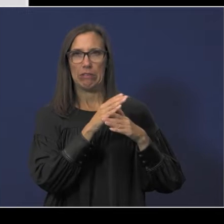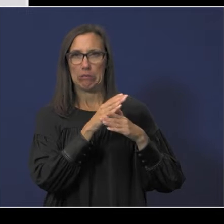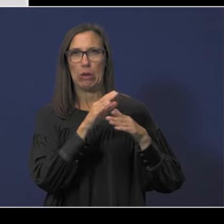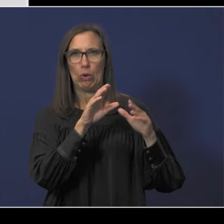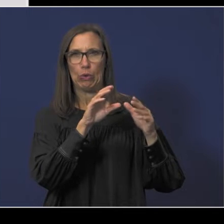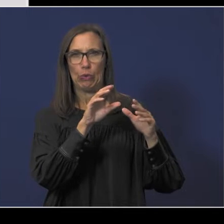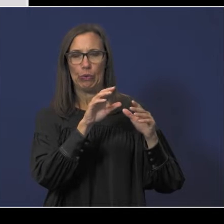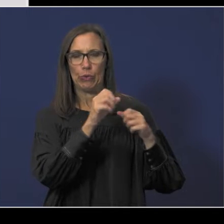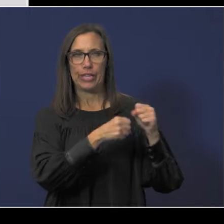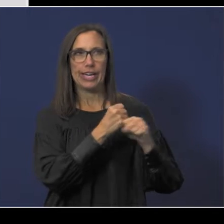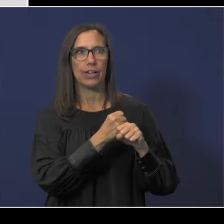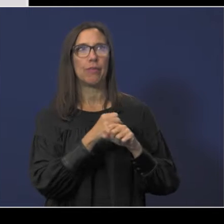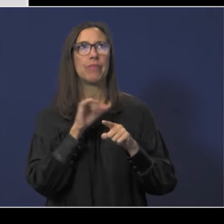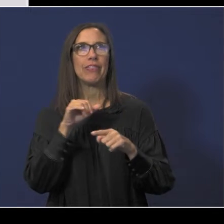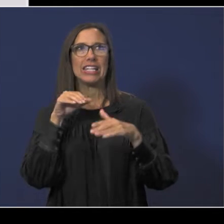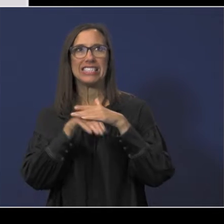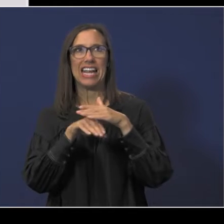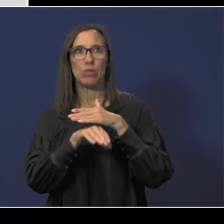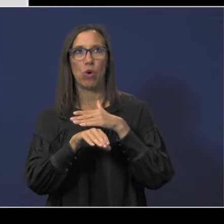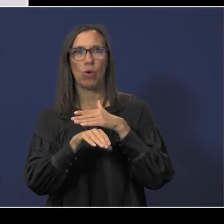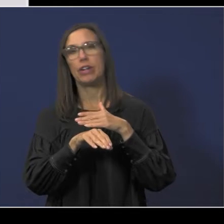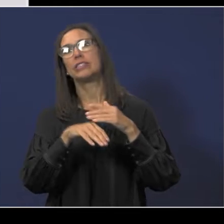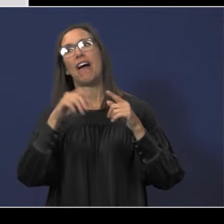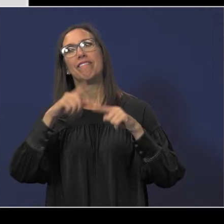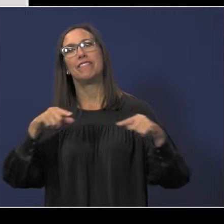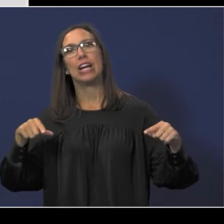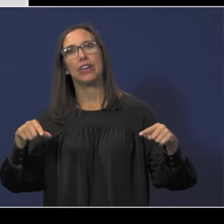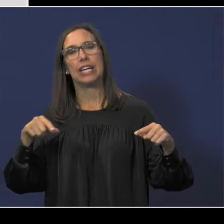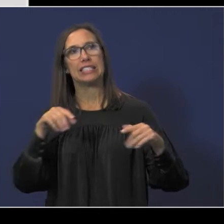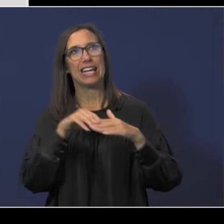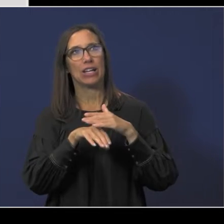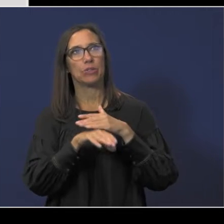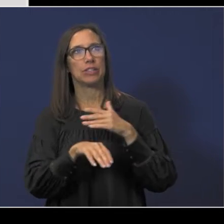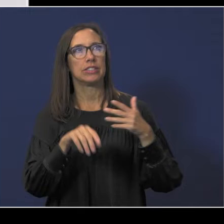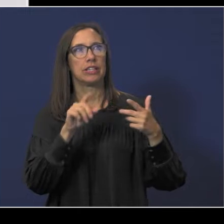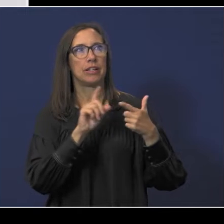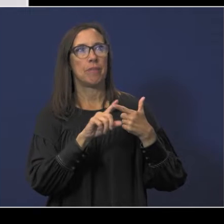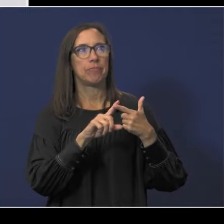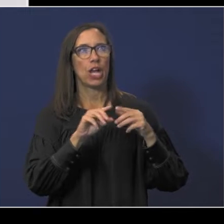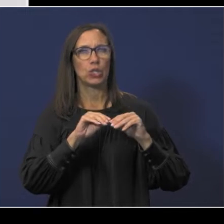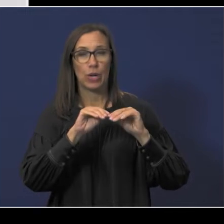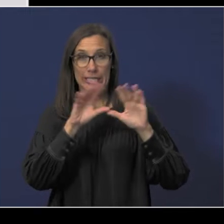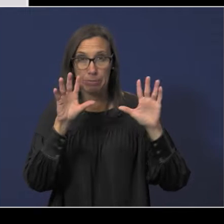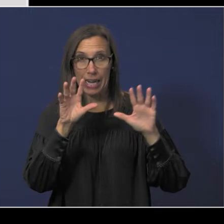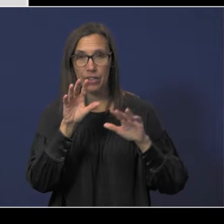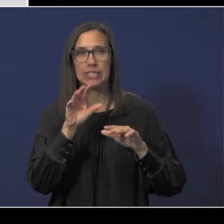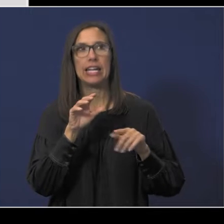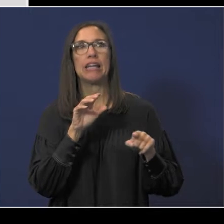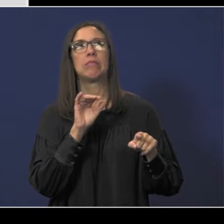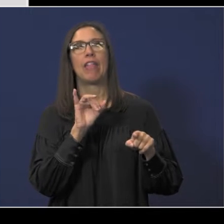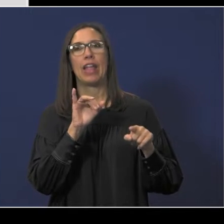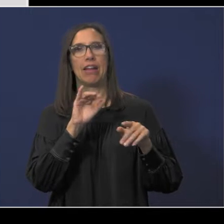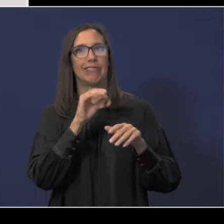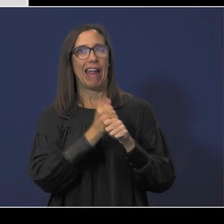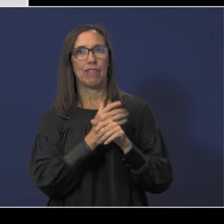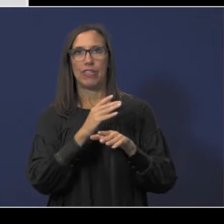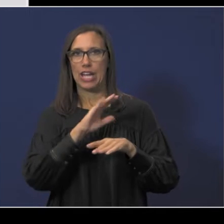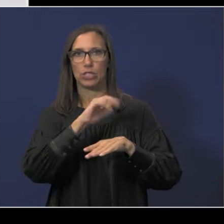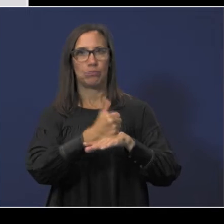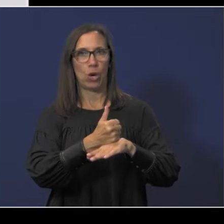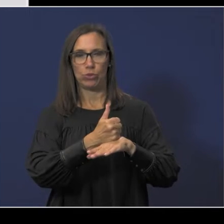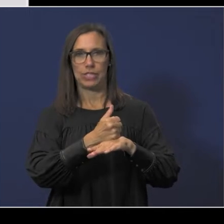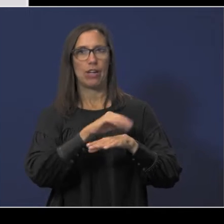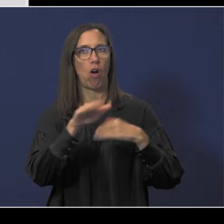indicators include an enrollment variance ratio, a transparency indicator that ensures the district has posted all required financial